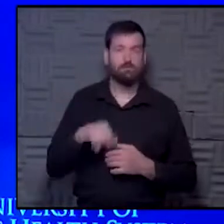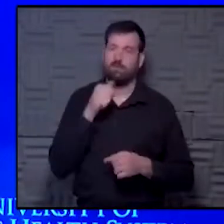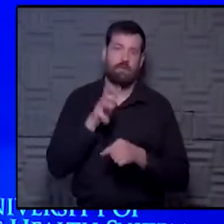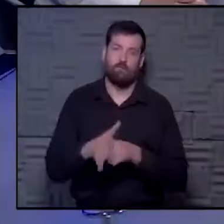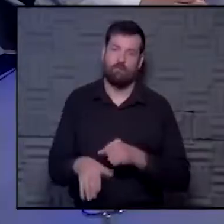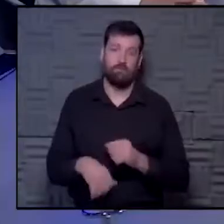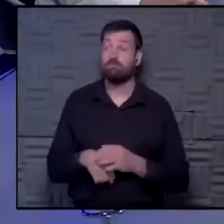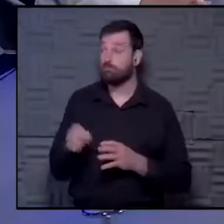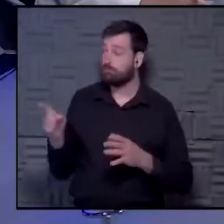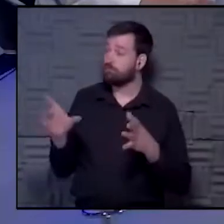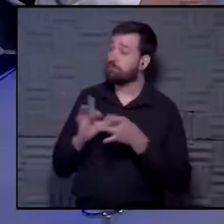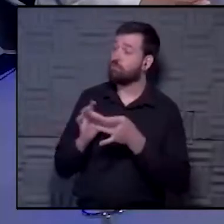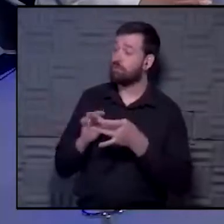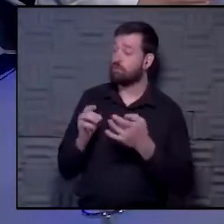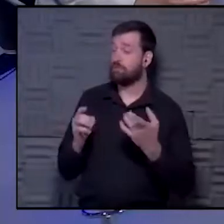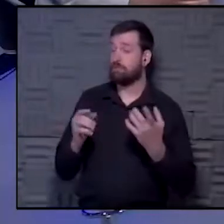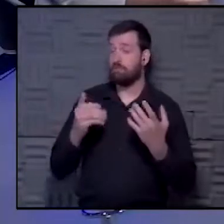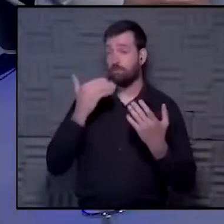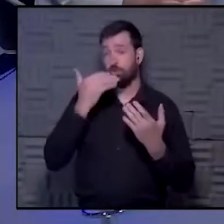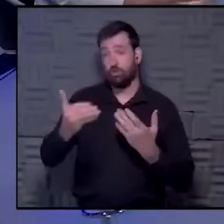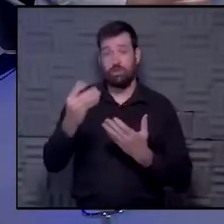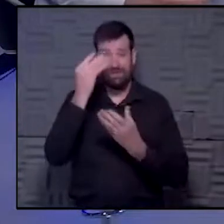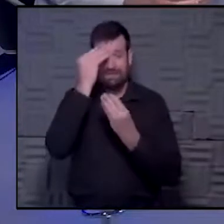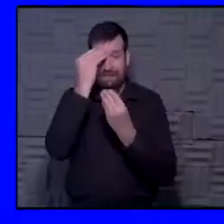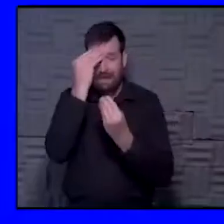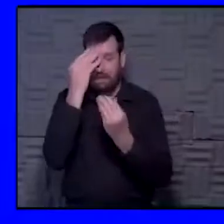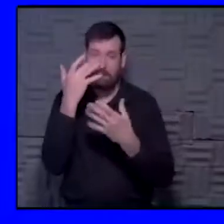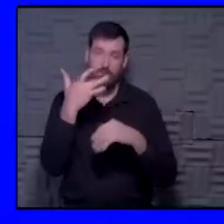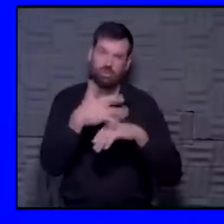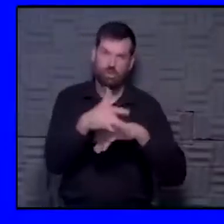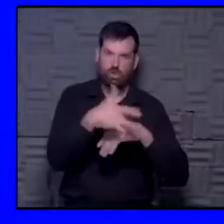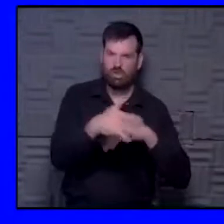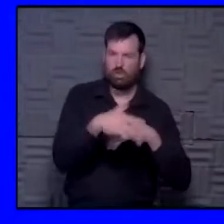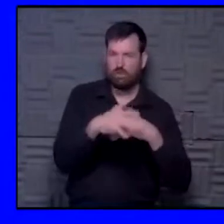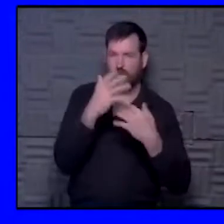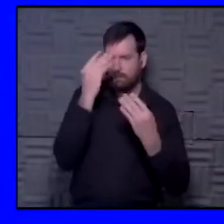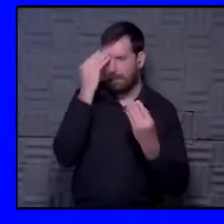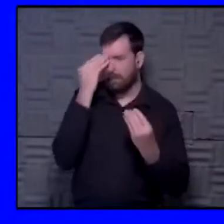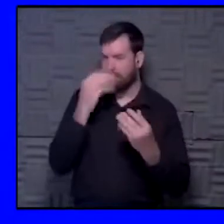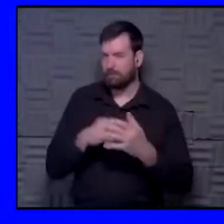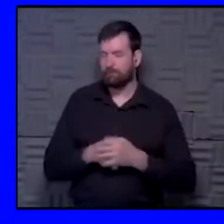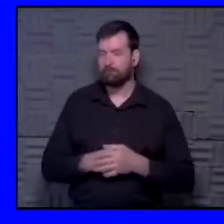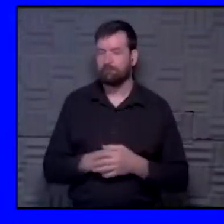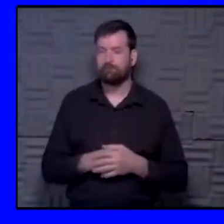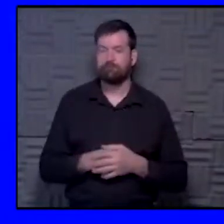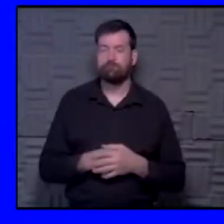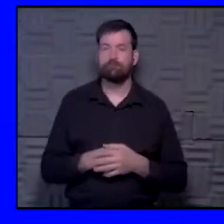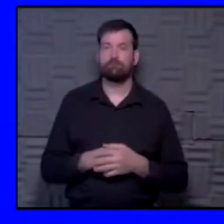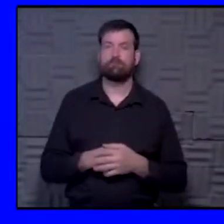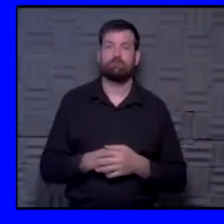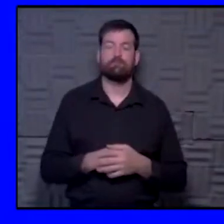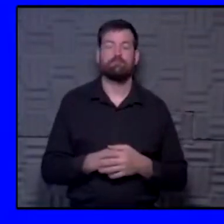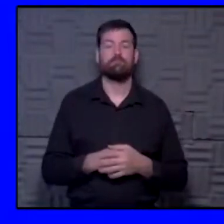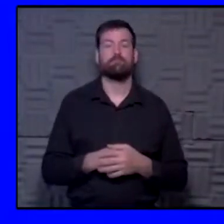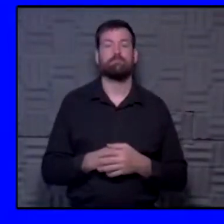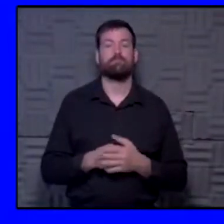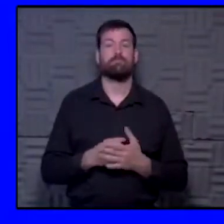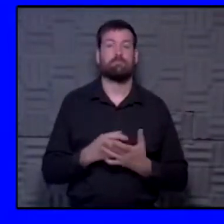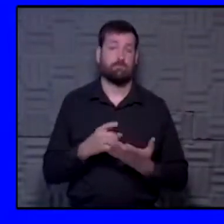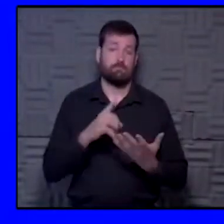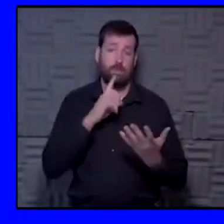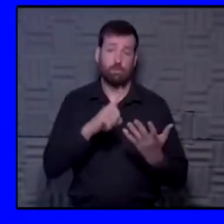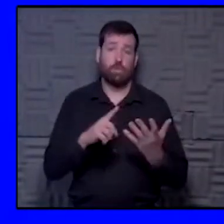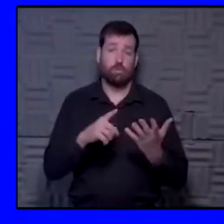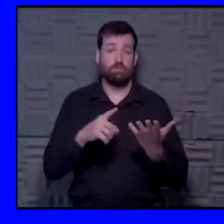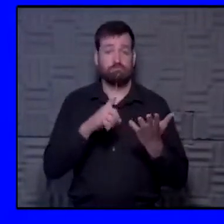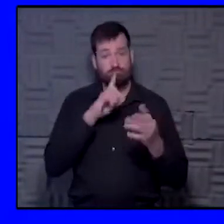But just as you said, you know, there are good data signals, early data signals suggesting, and which show in real world